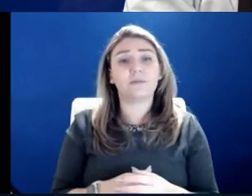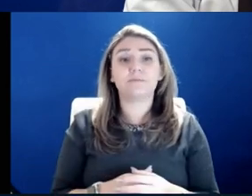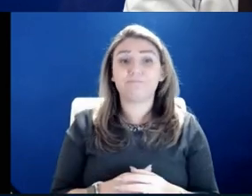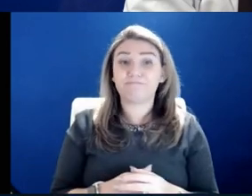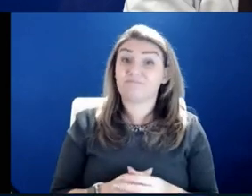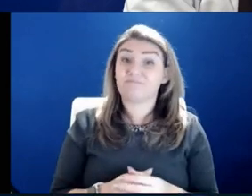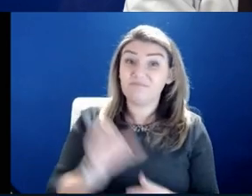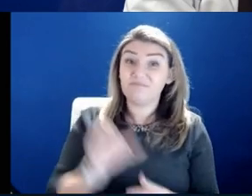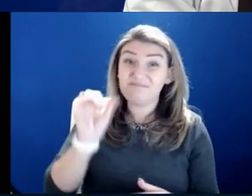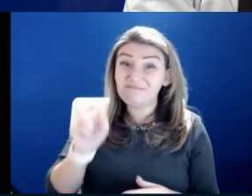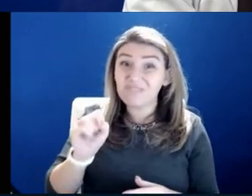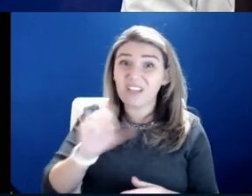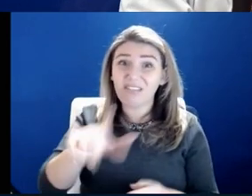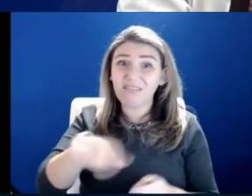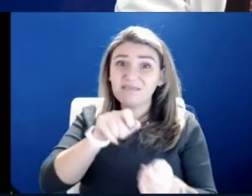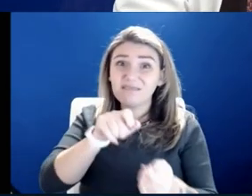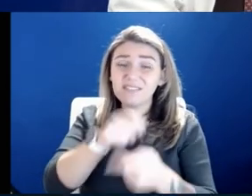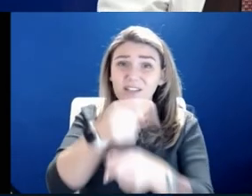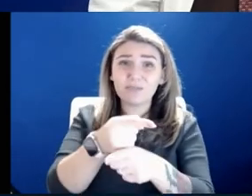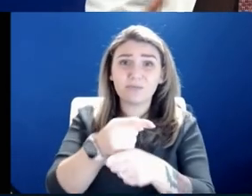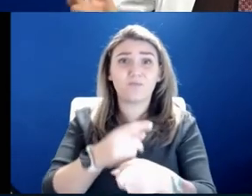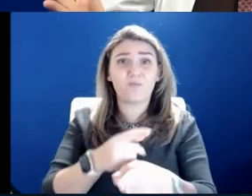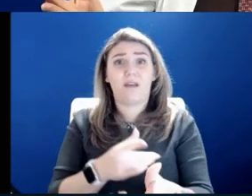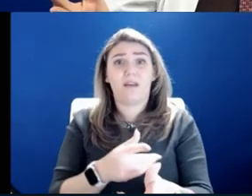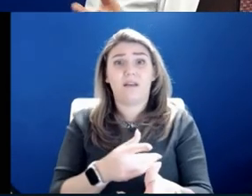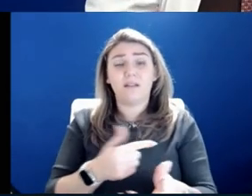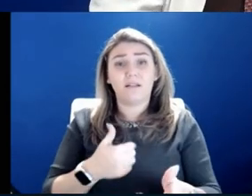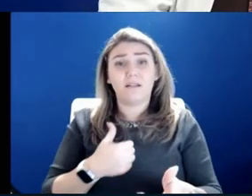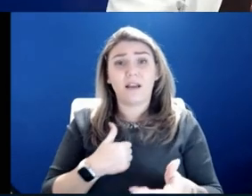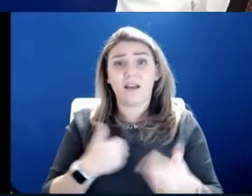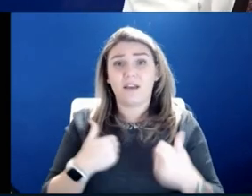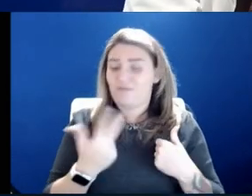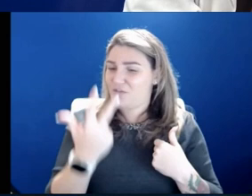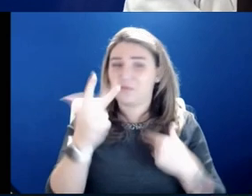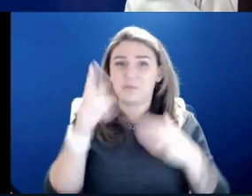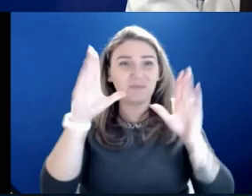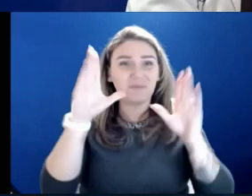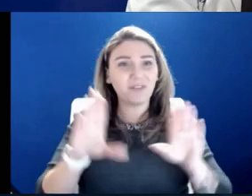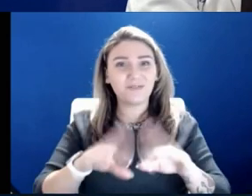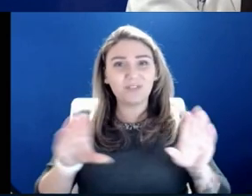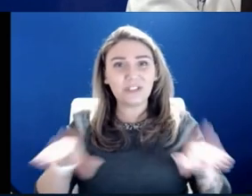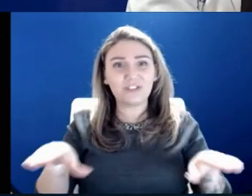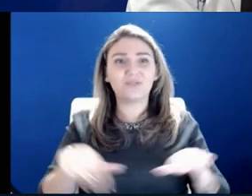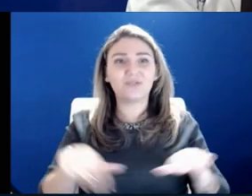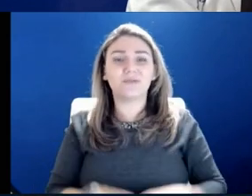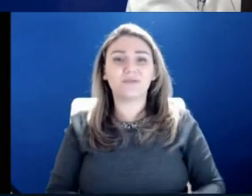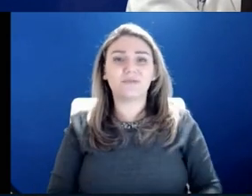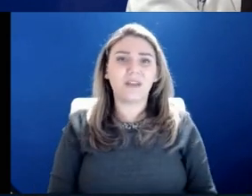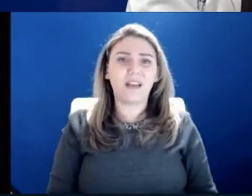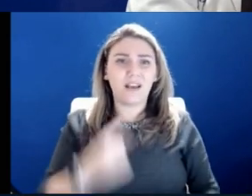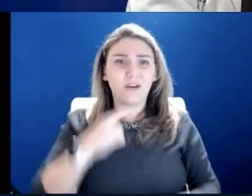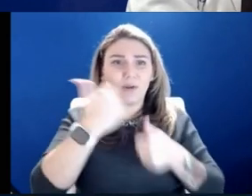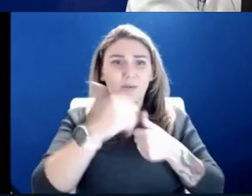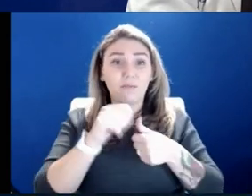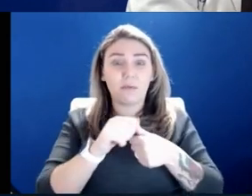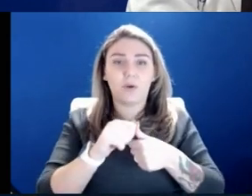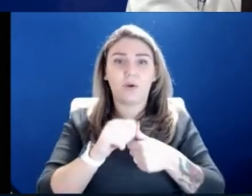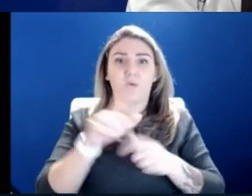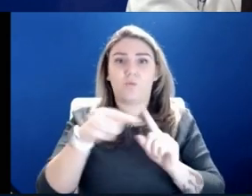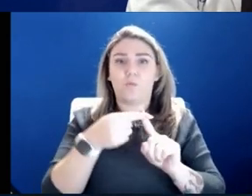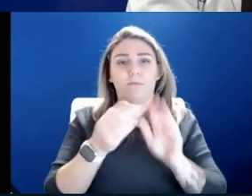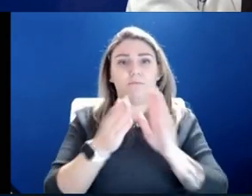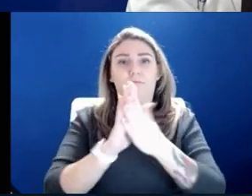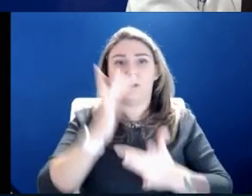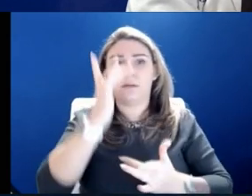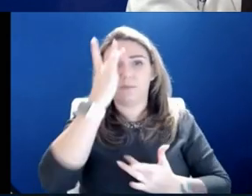exactly right. I mean, I might, I have three wonderful children and, and I remember the days when they would get sick. But I think as a